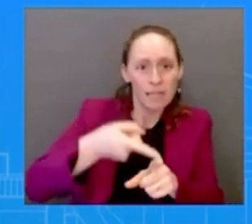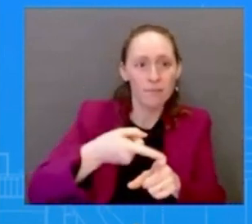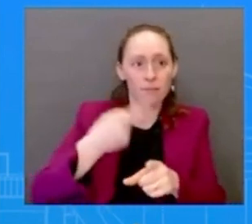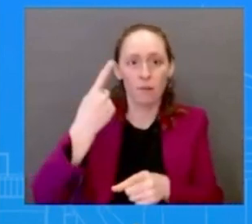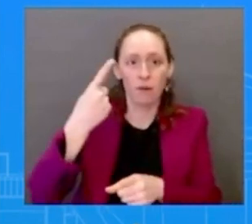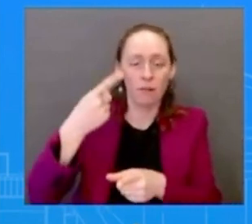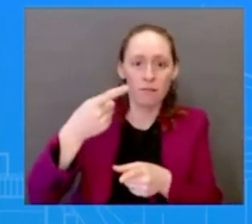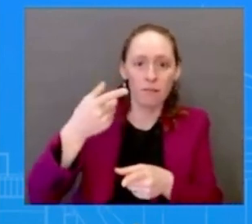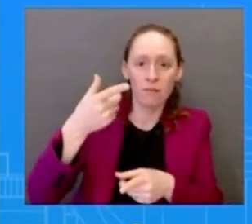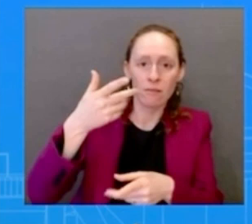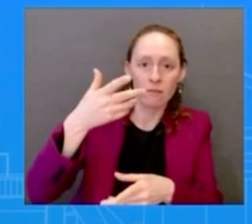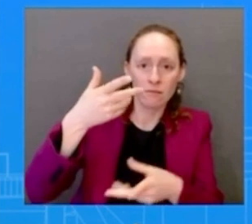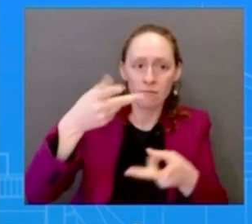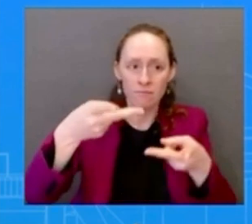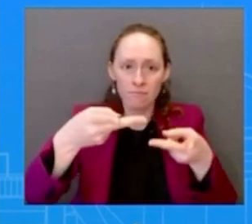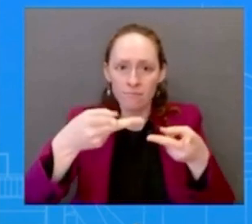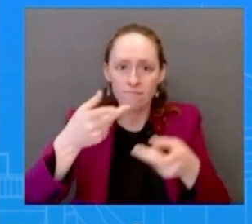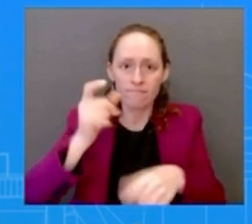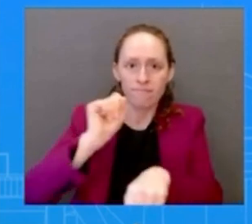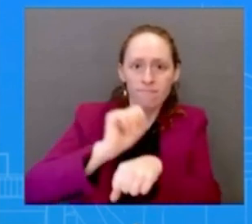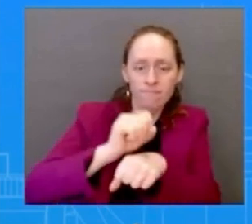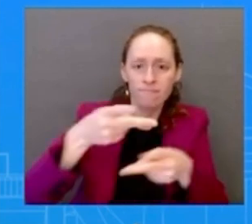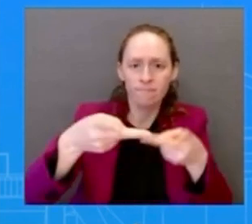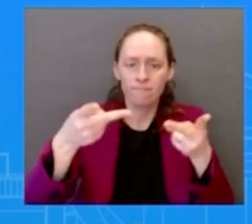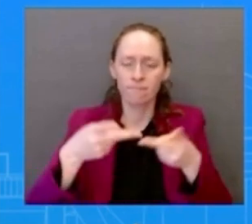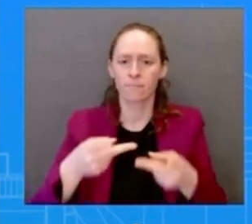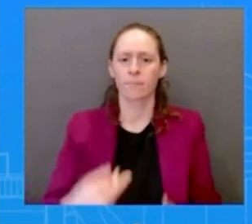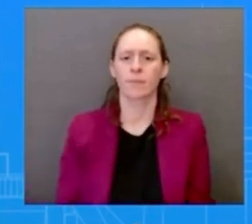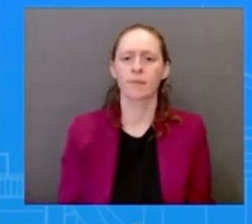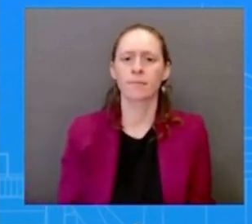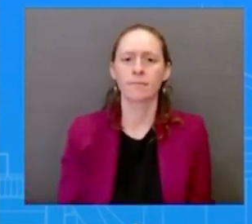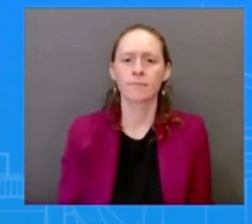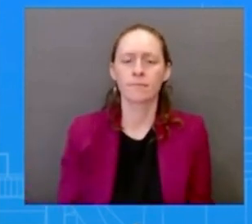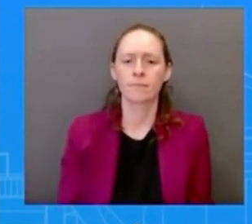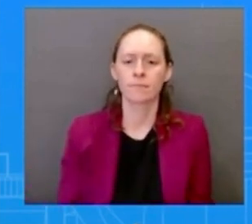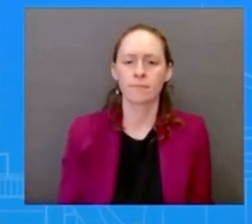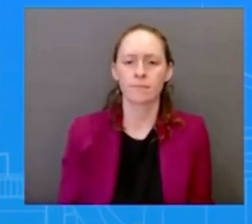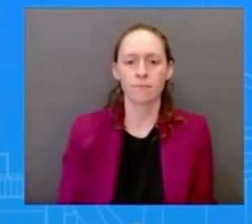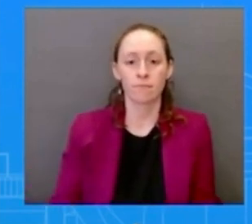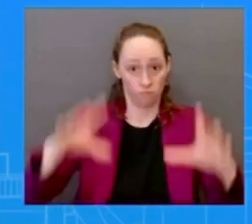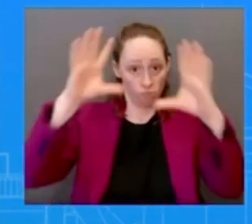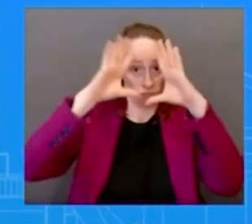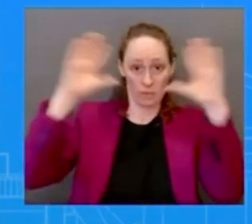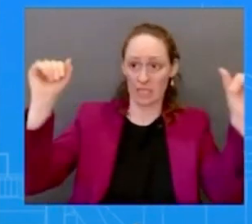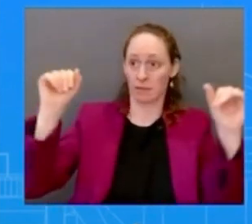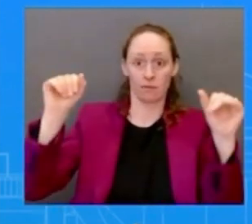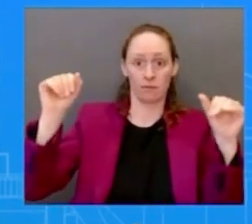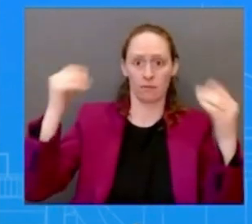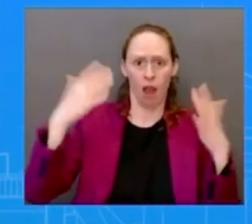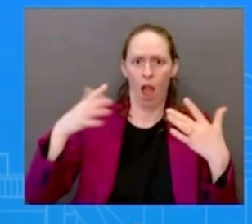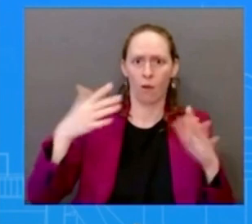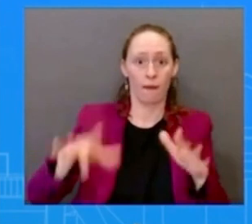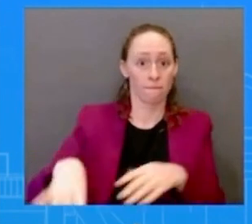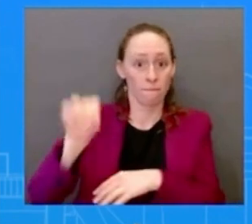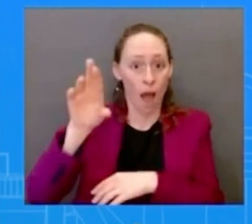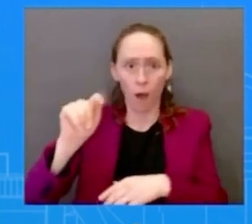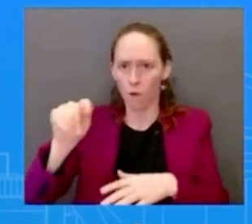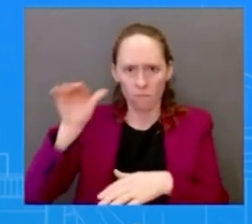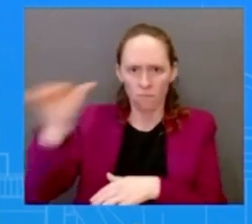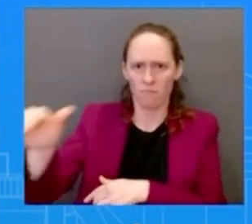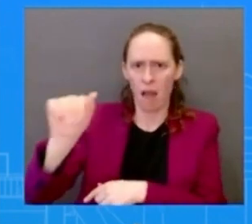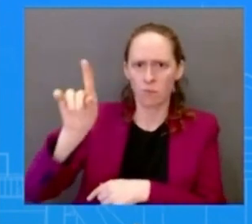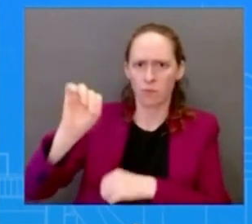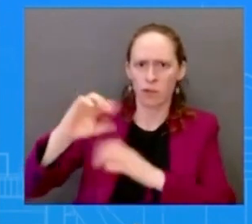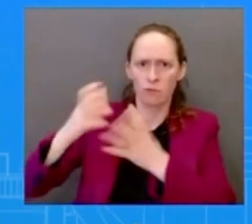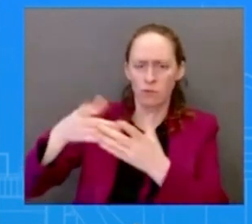depositors know that they are safe and uh and banks have access to resources to meet those to meet those depositors needs but and demand